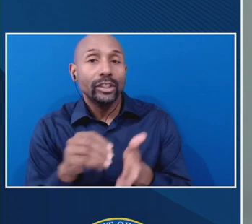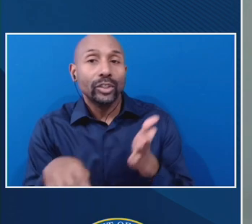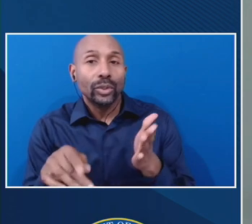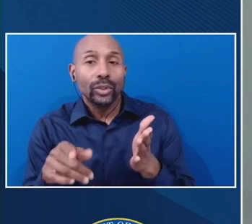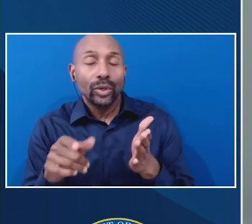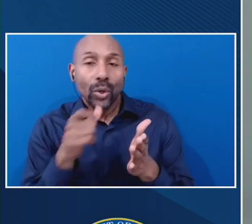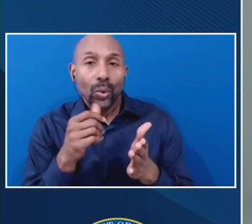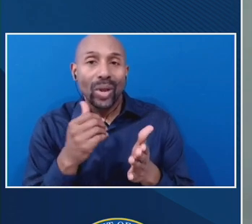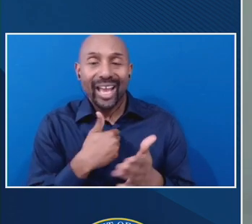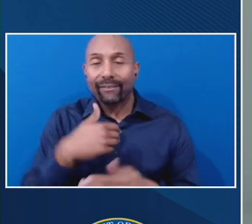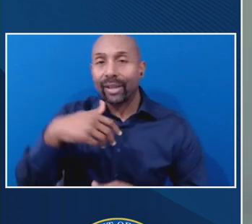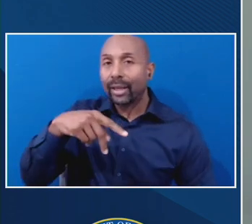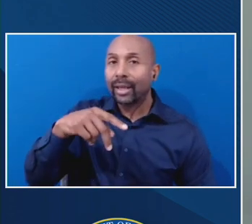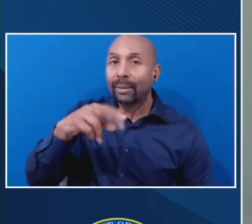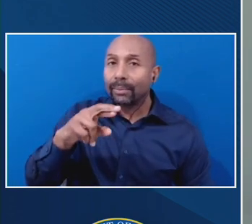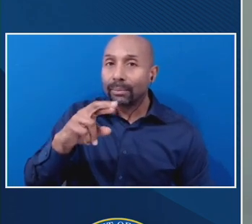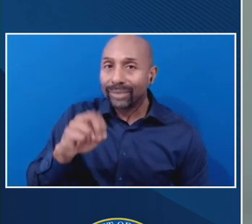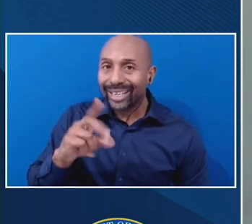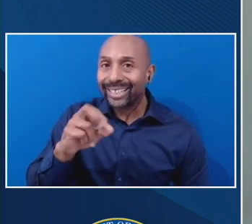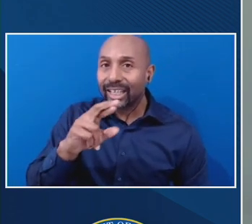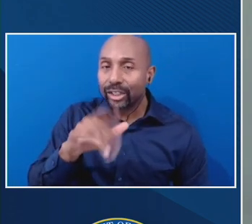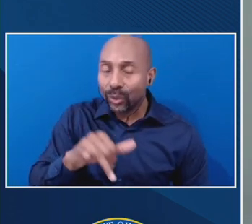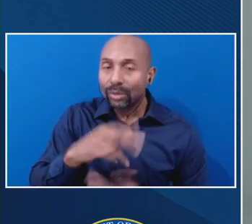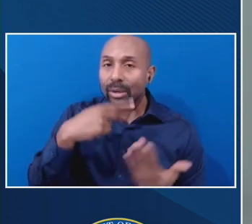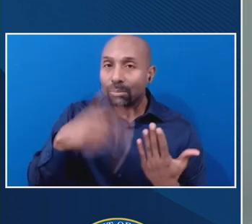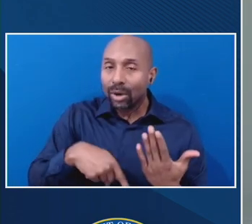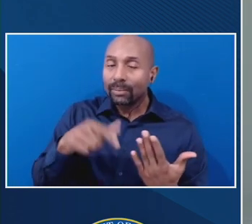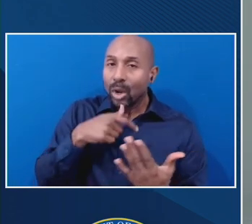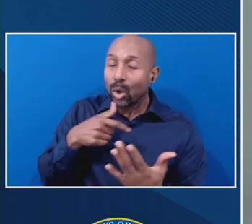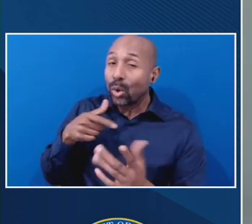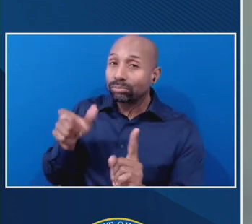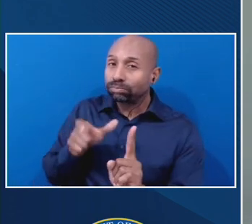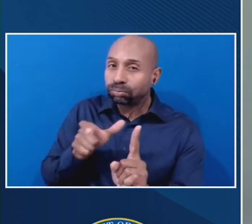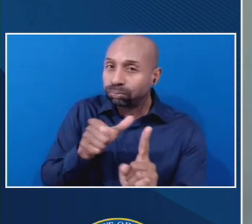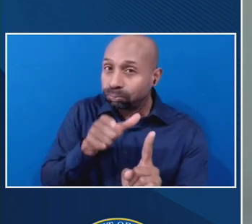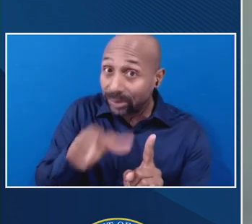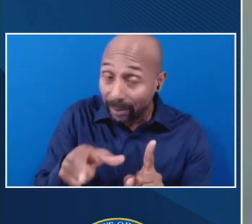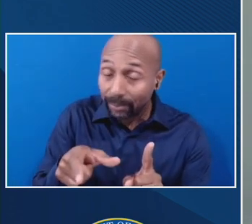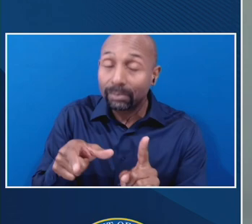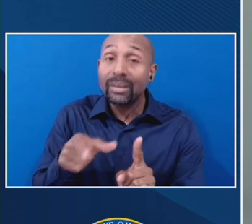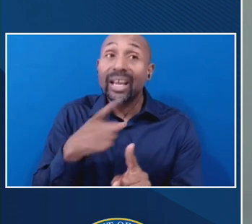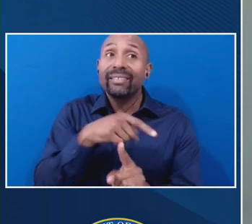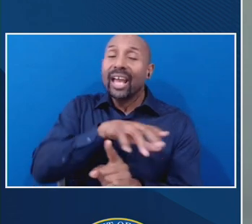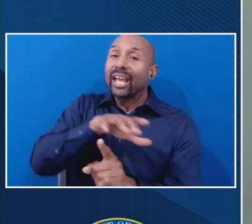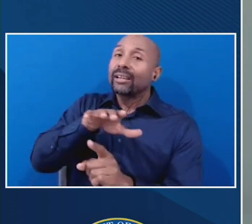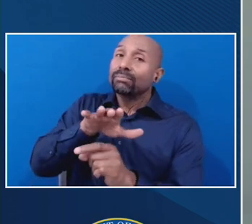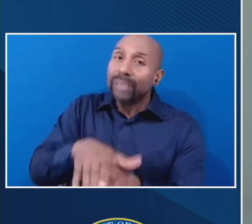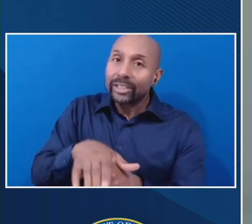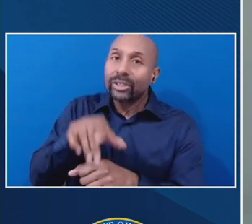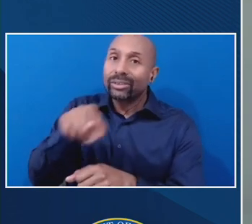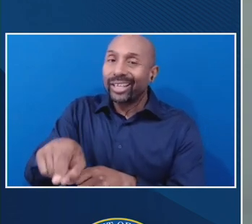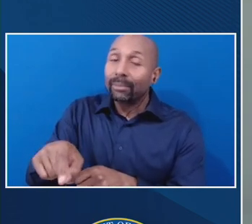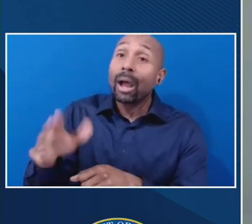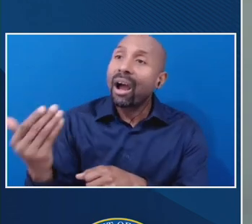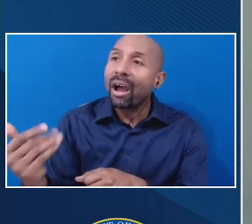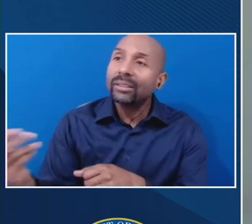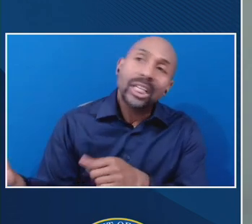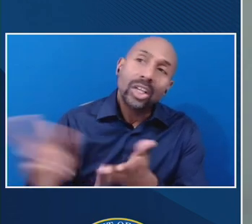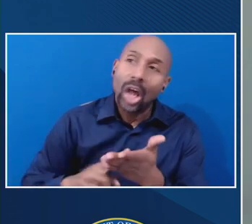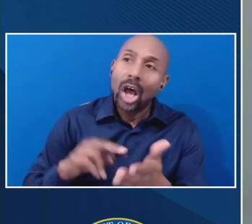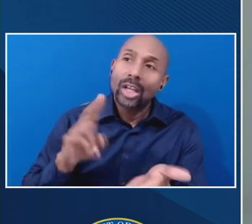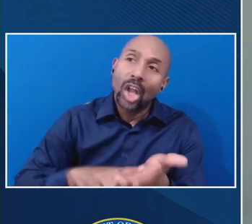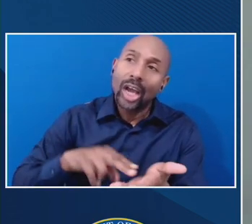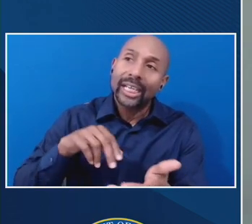predatory programs that they're, they are actually pressured to log in, um, at various points in order so that the school